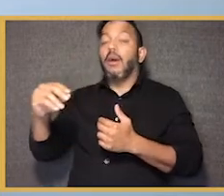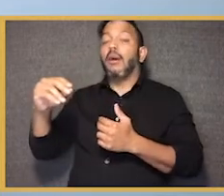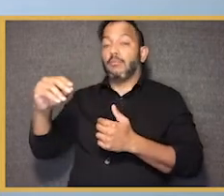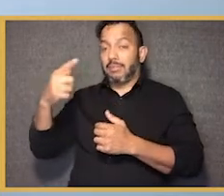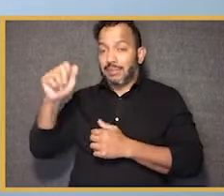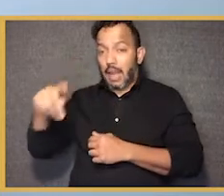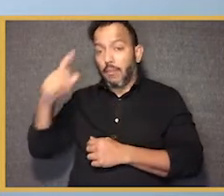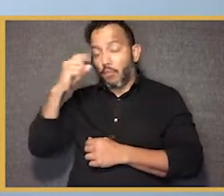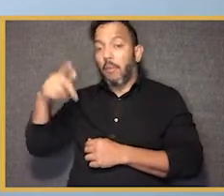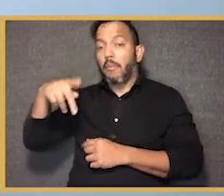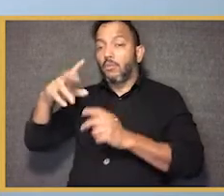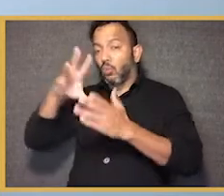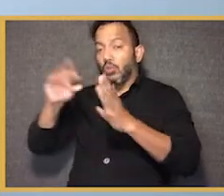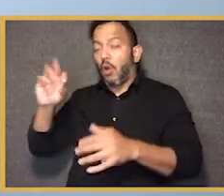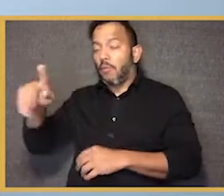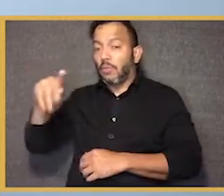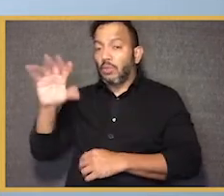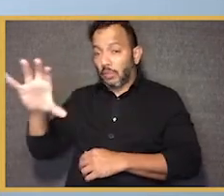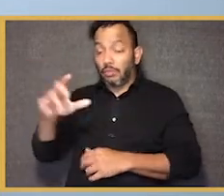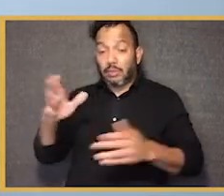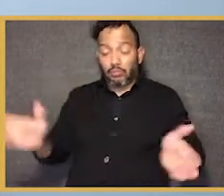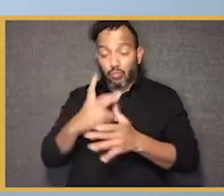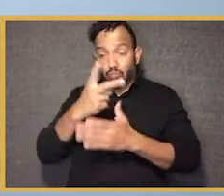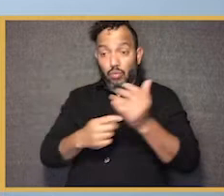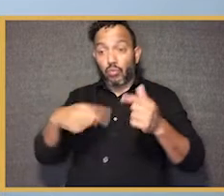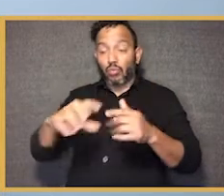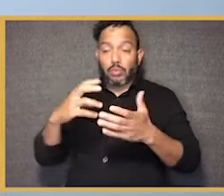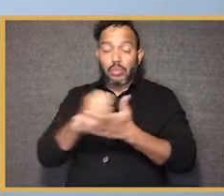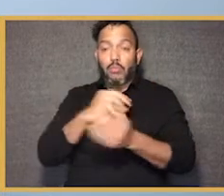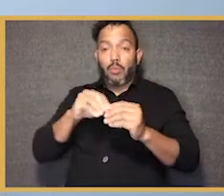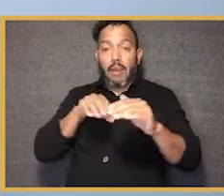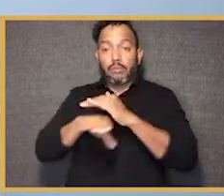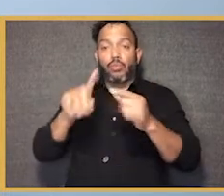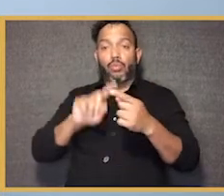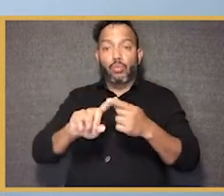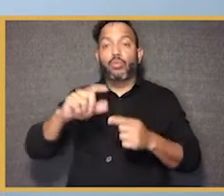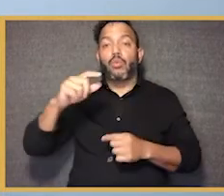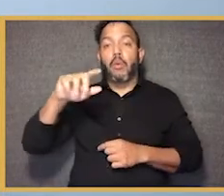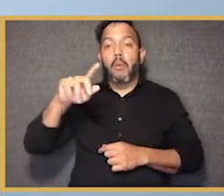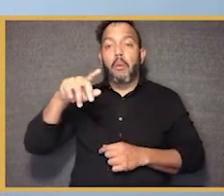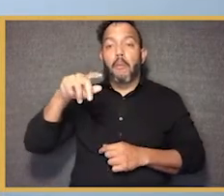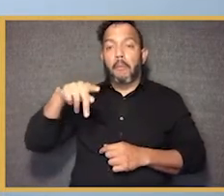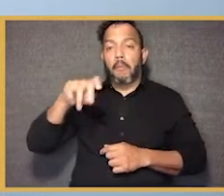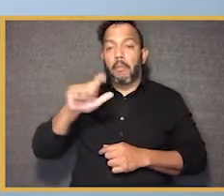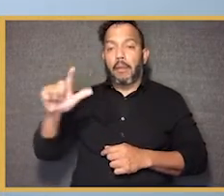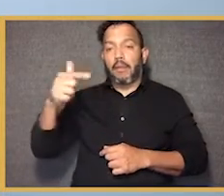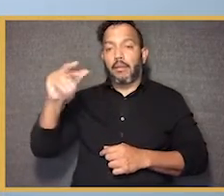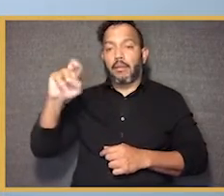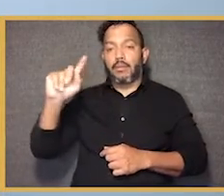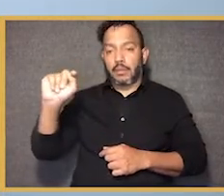Program, maintain funding for development of teachers and school leaders, and support increased diversity in America's teaching force.